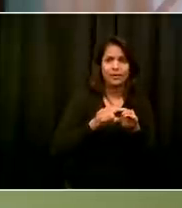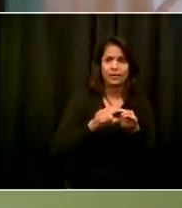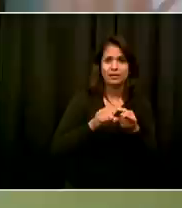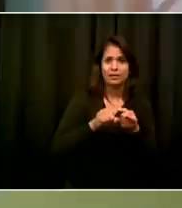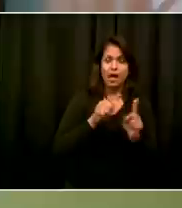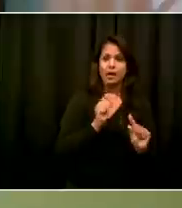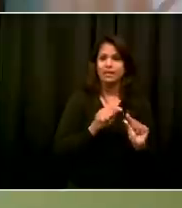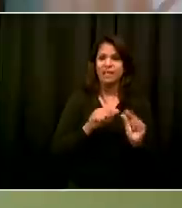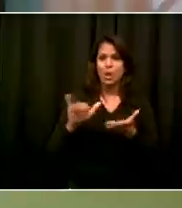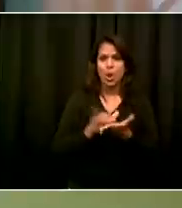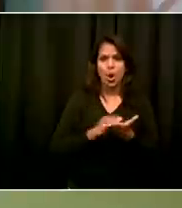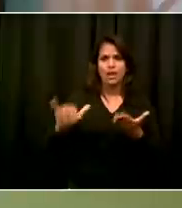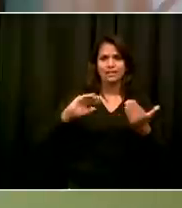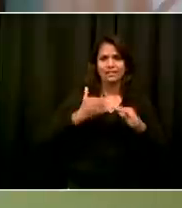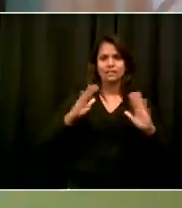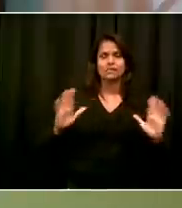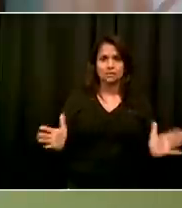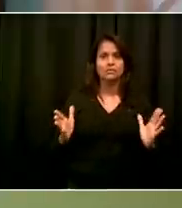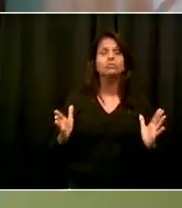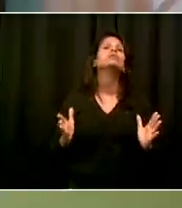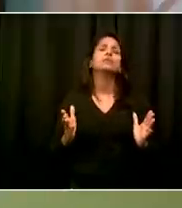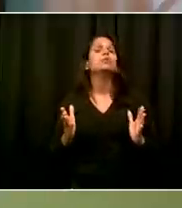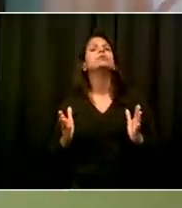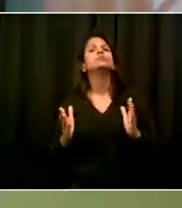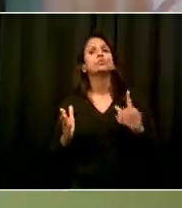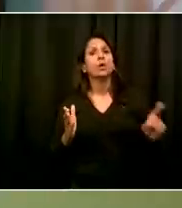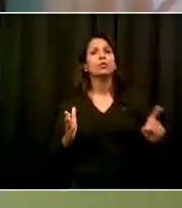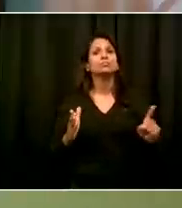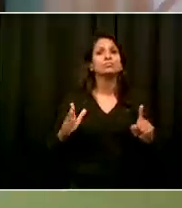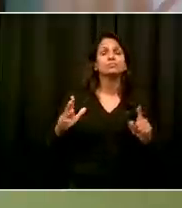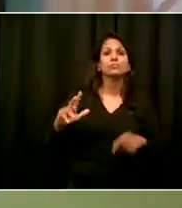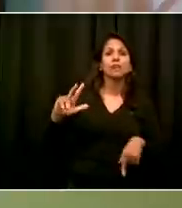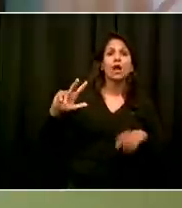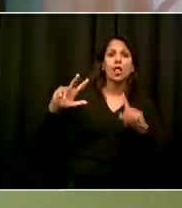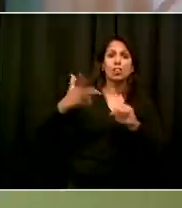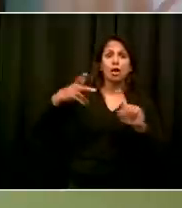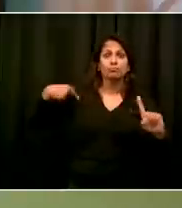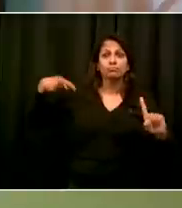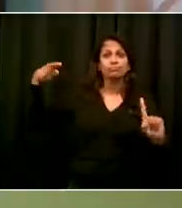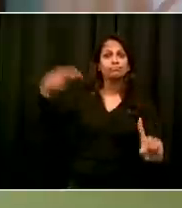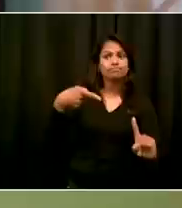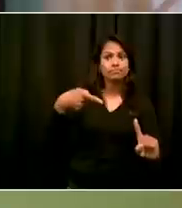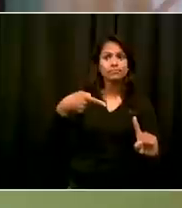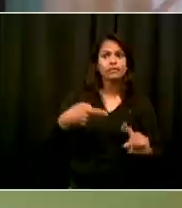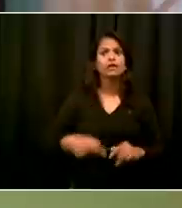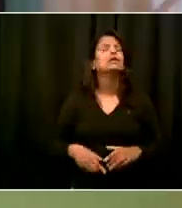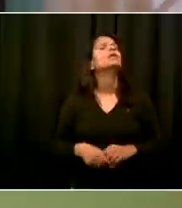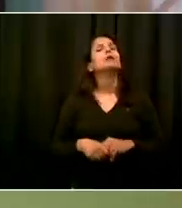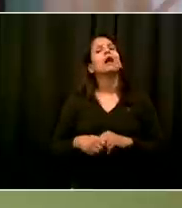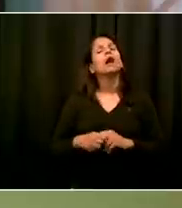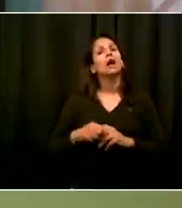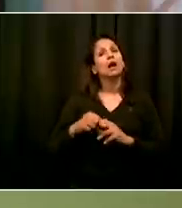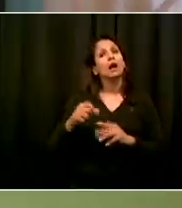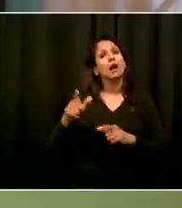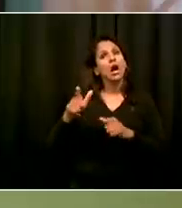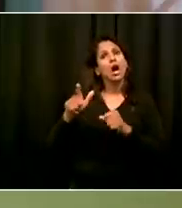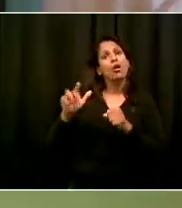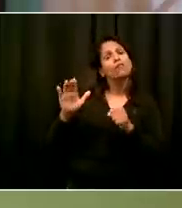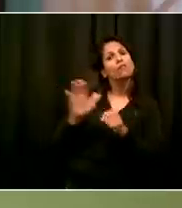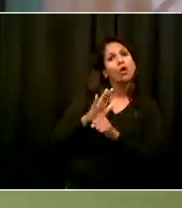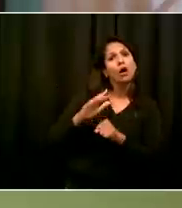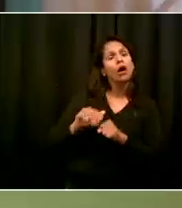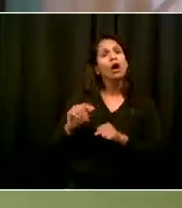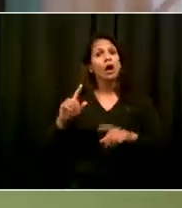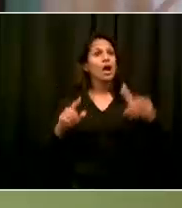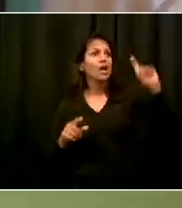course, is the combination of that sort of all-of-government approach, a commitment to continuously driving cases down, is